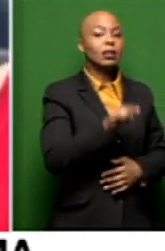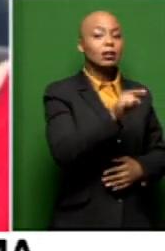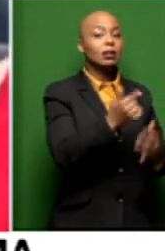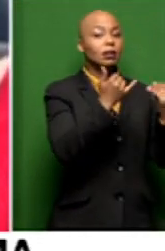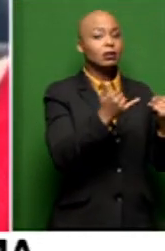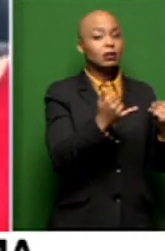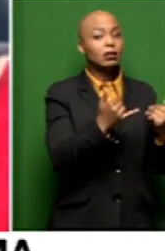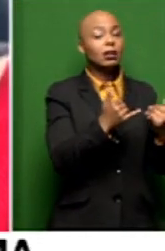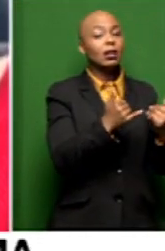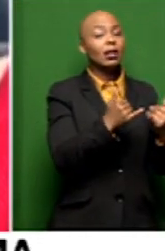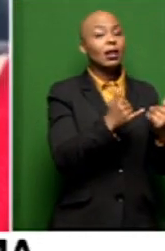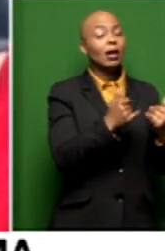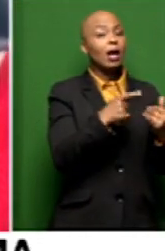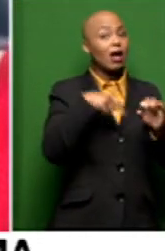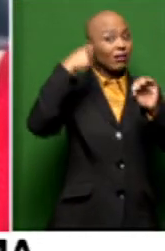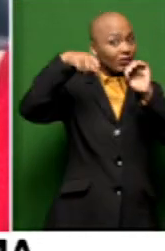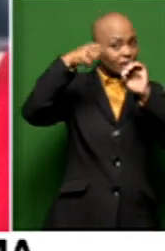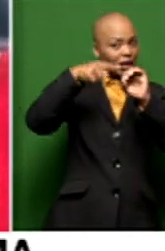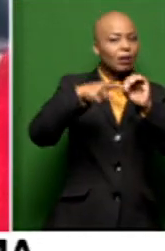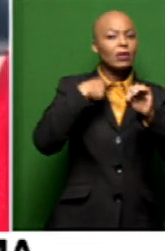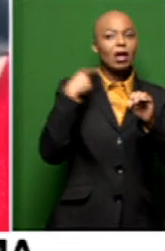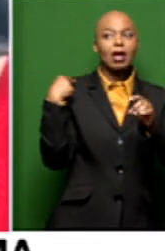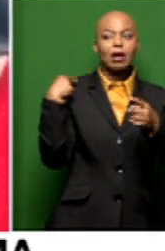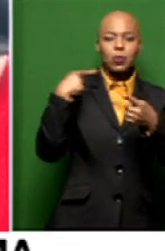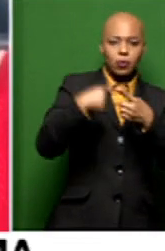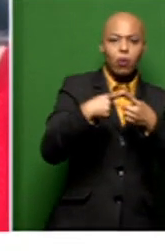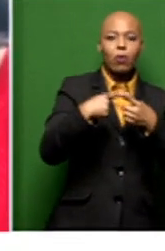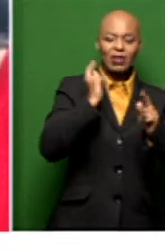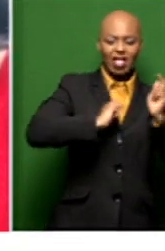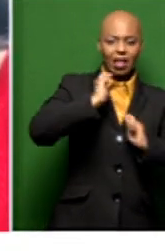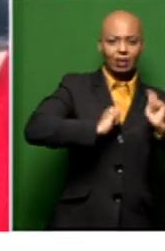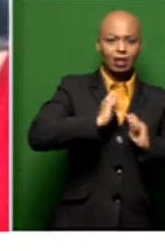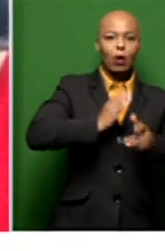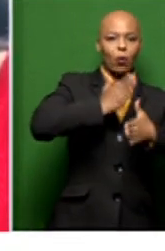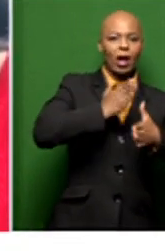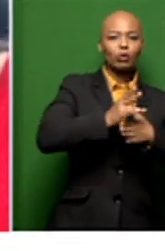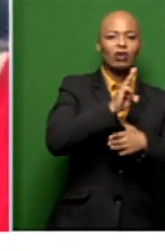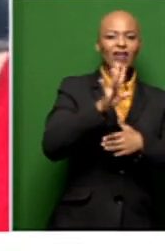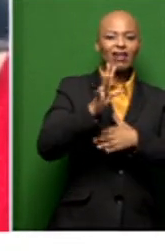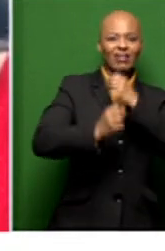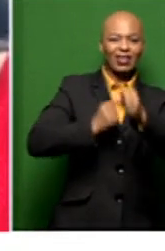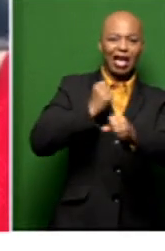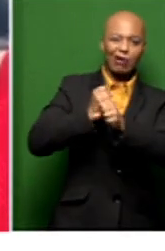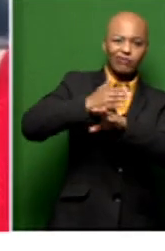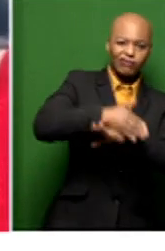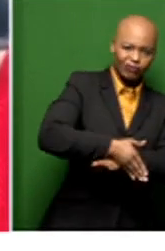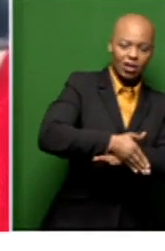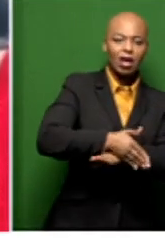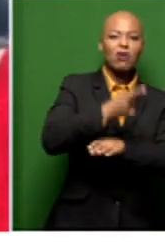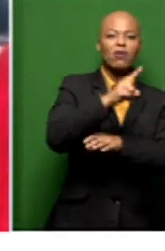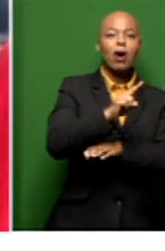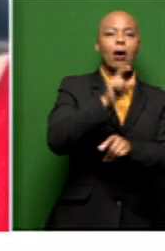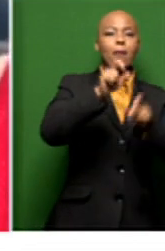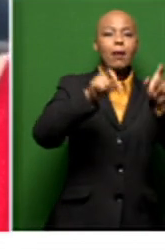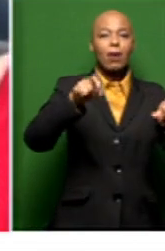to my heart. I grew up there for the first 25 years of my life. And it was for people, know, everybody,